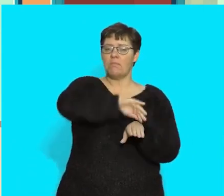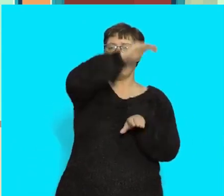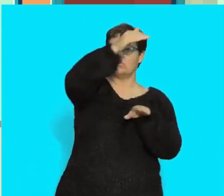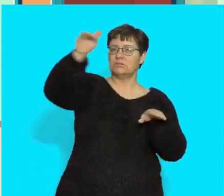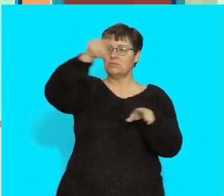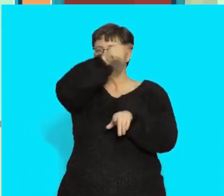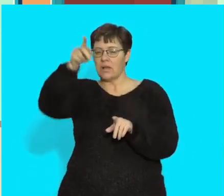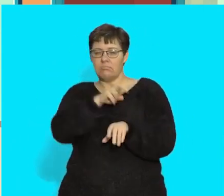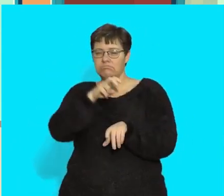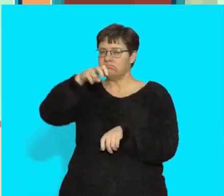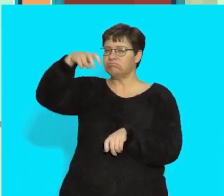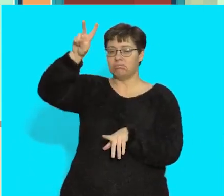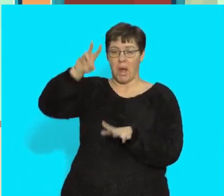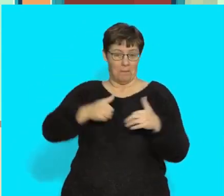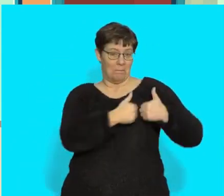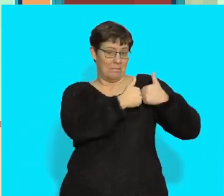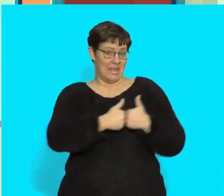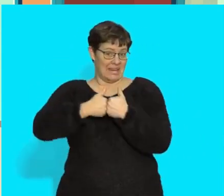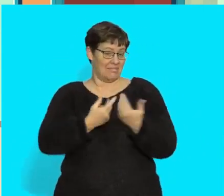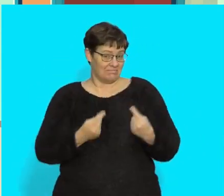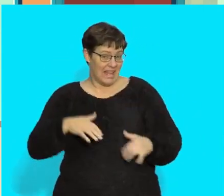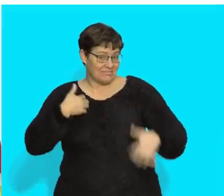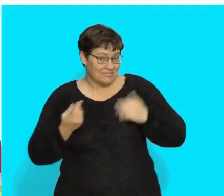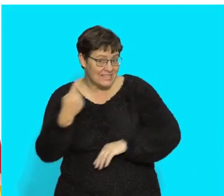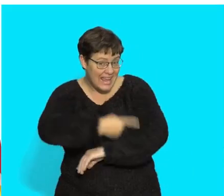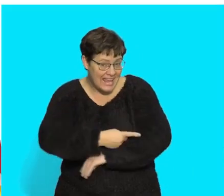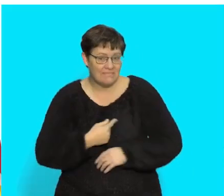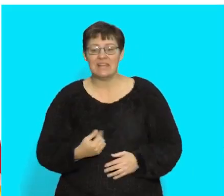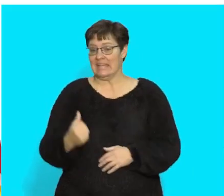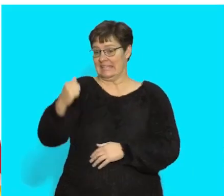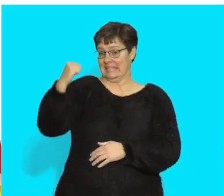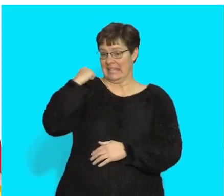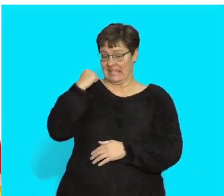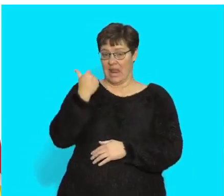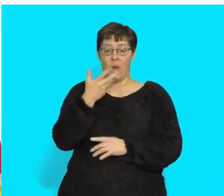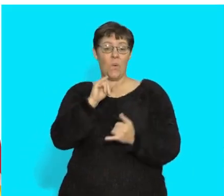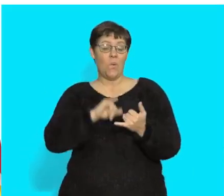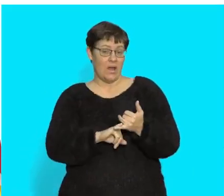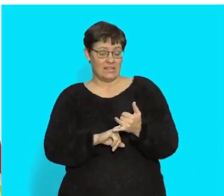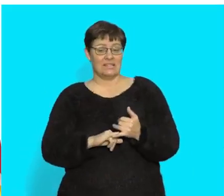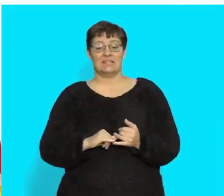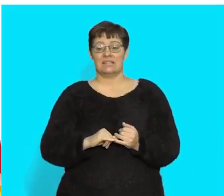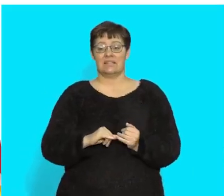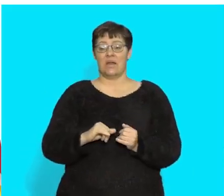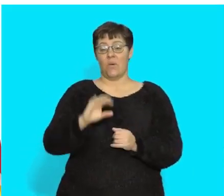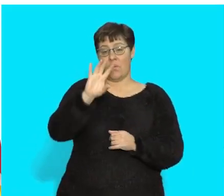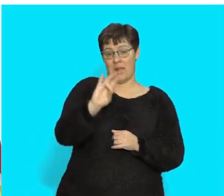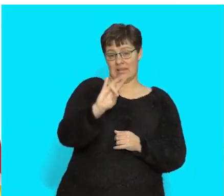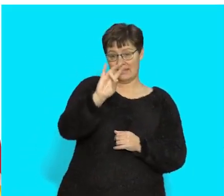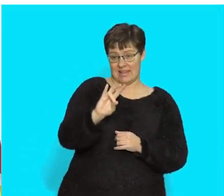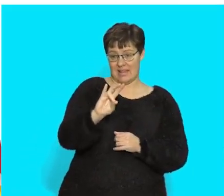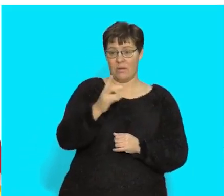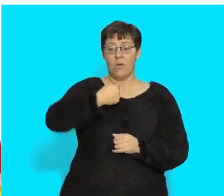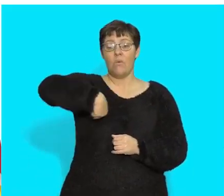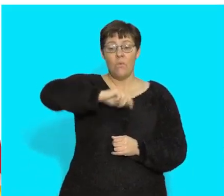I hope that sounds like an exciting day. Say, yesterday was Wednesday and we went up Table